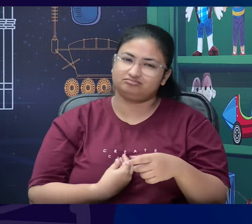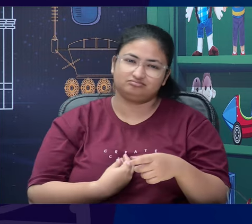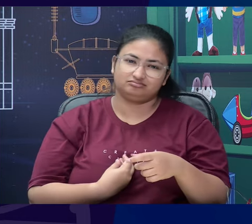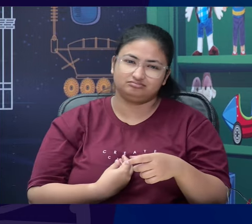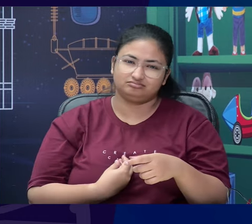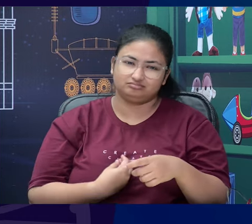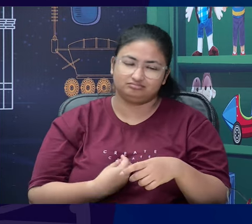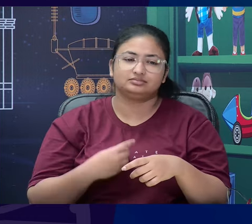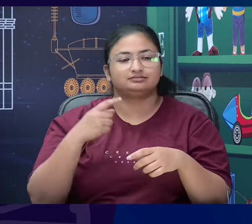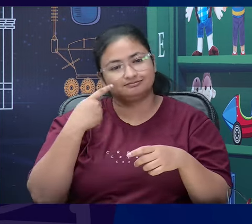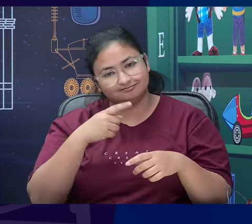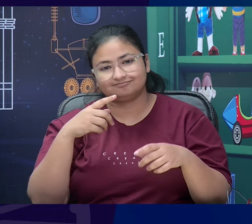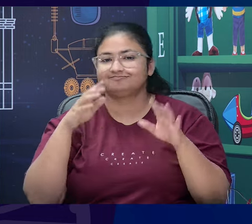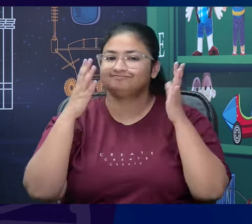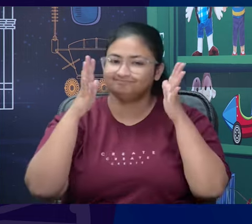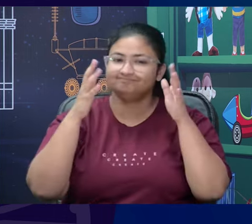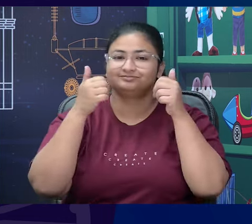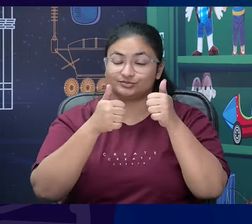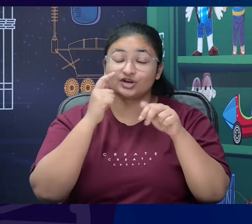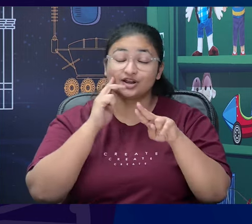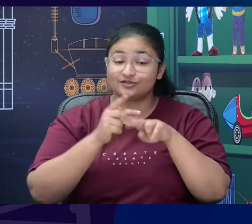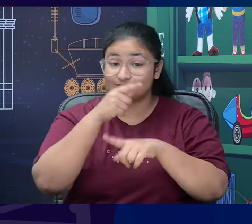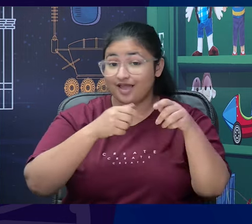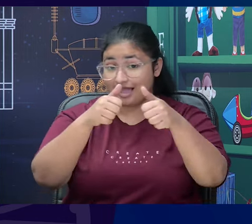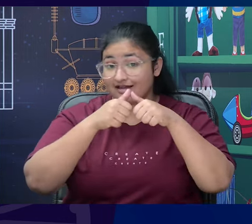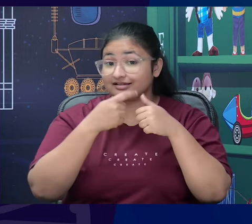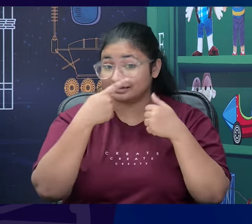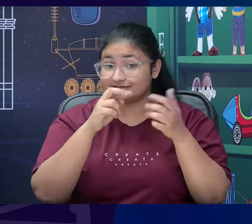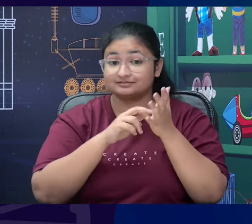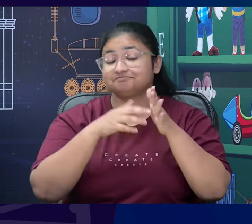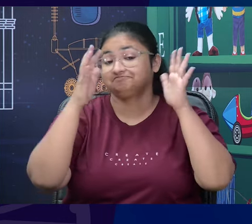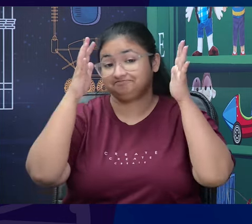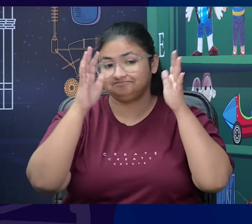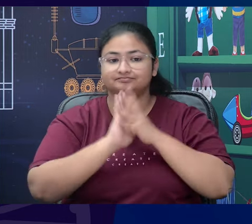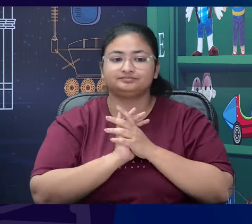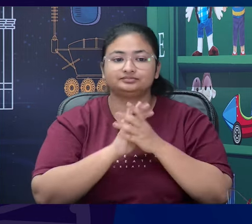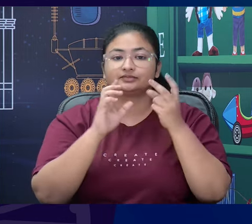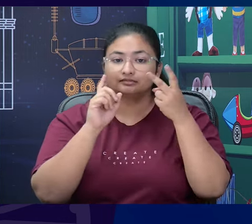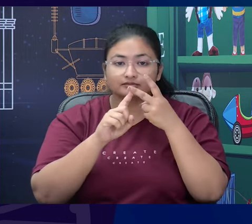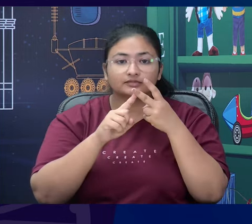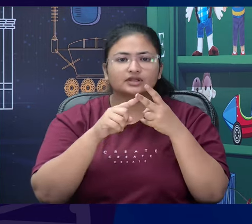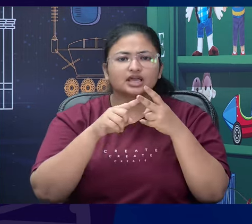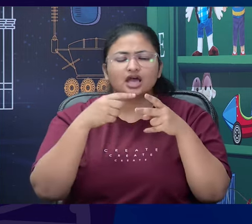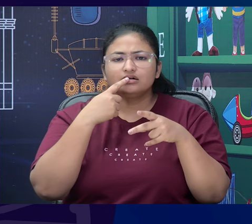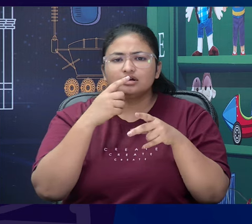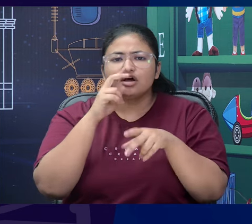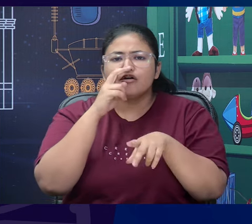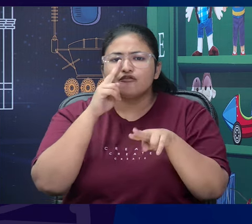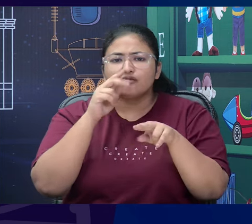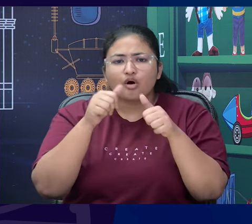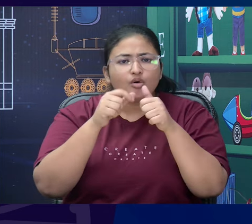done. All of you who answered correctly. The next one is what does Ausubal claim about the balcony? So,